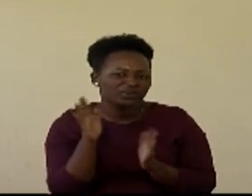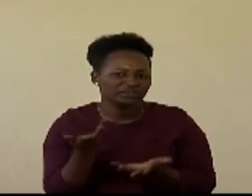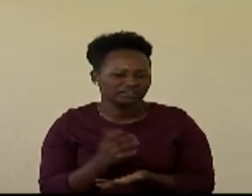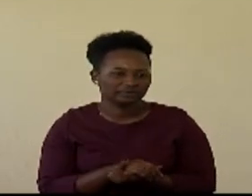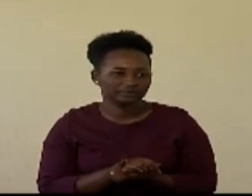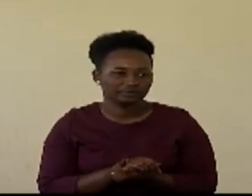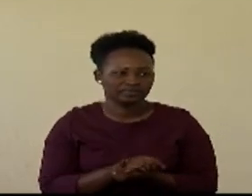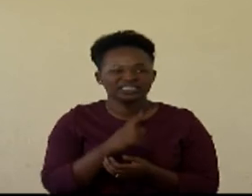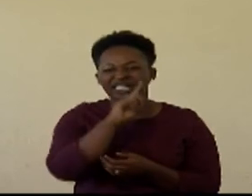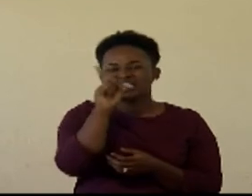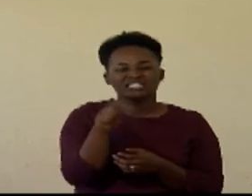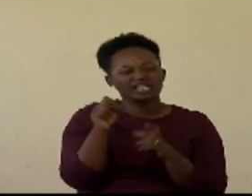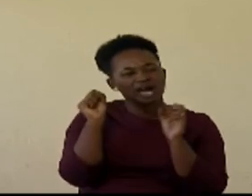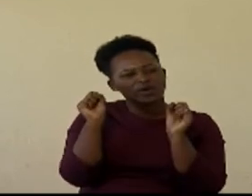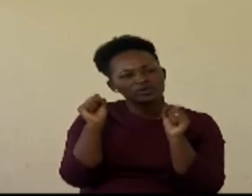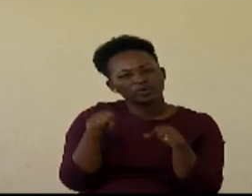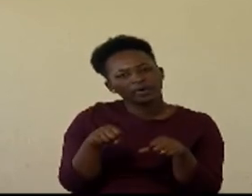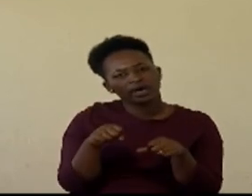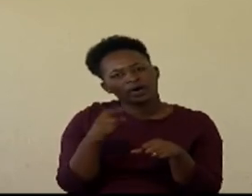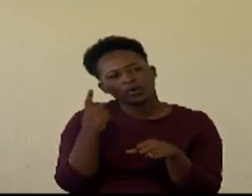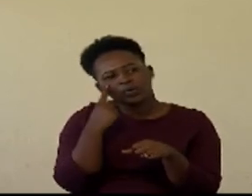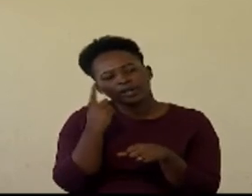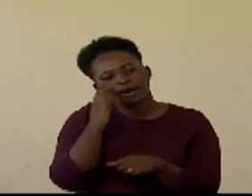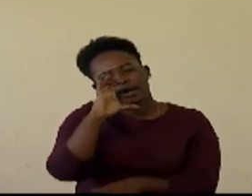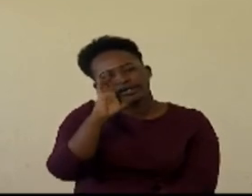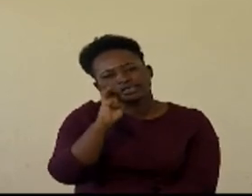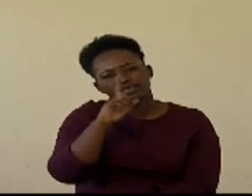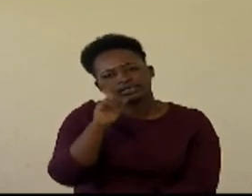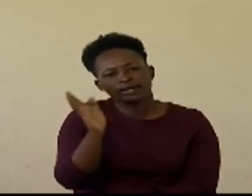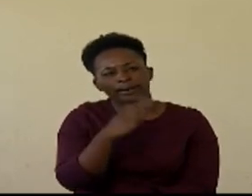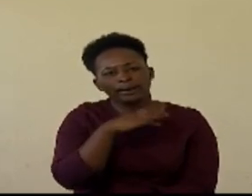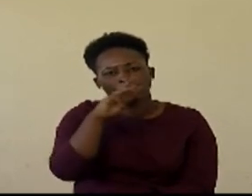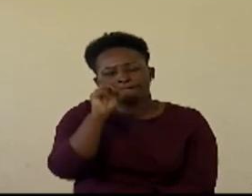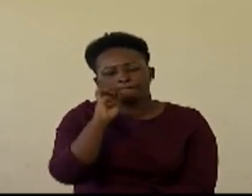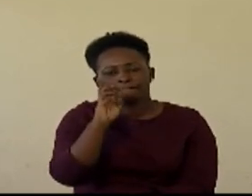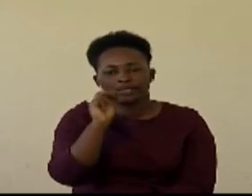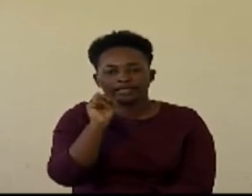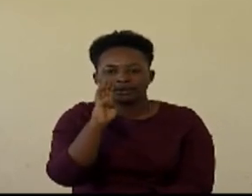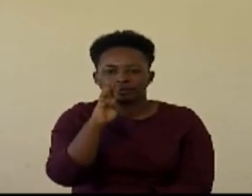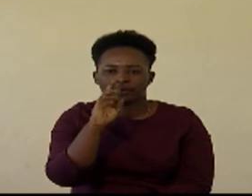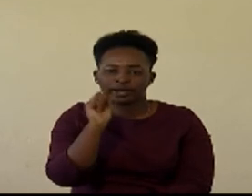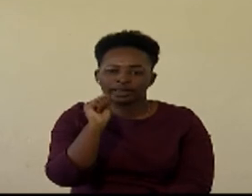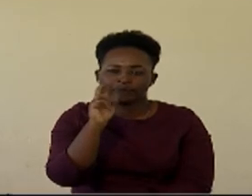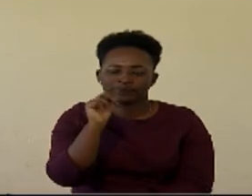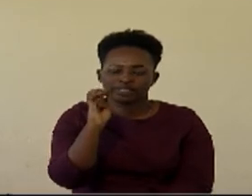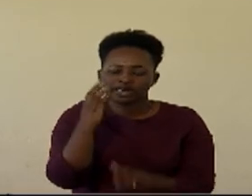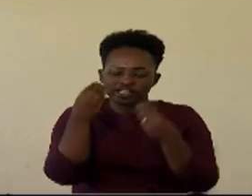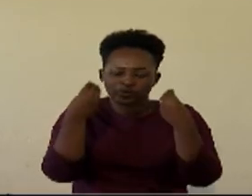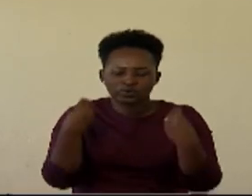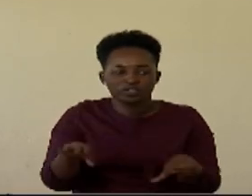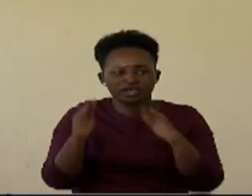is there a possibility of the cell membrane losing shape and structures that the cytoskeleton